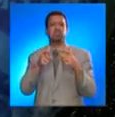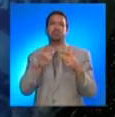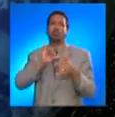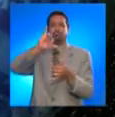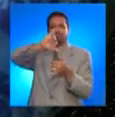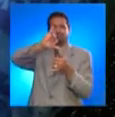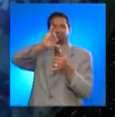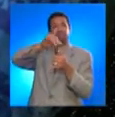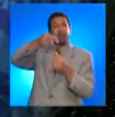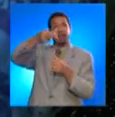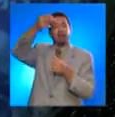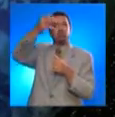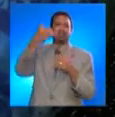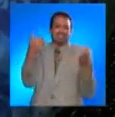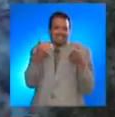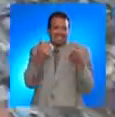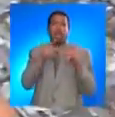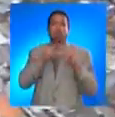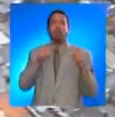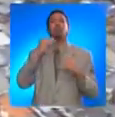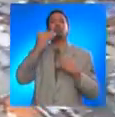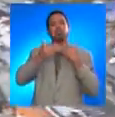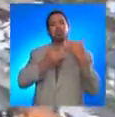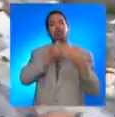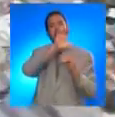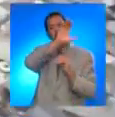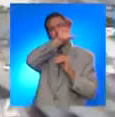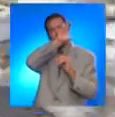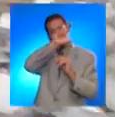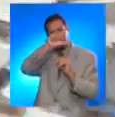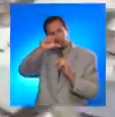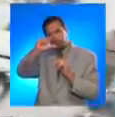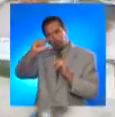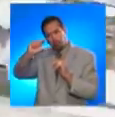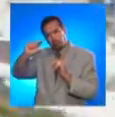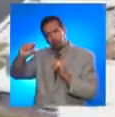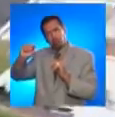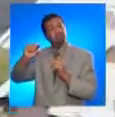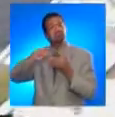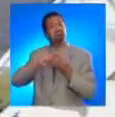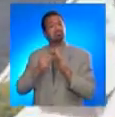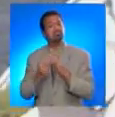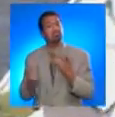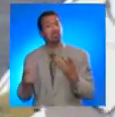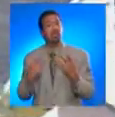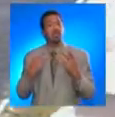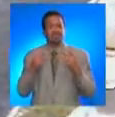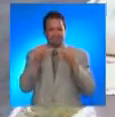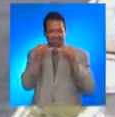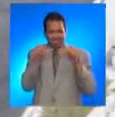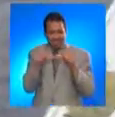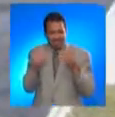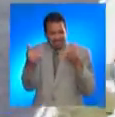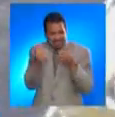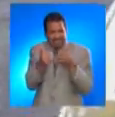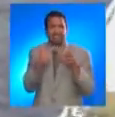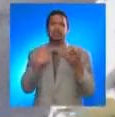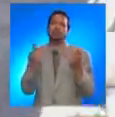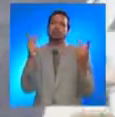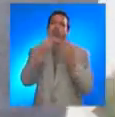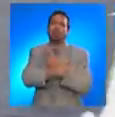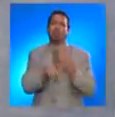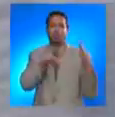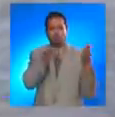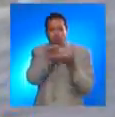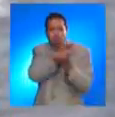to their point of origin, but as they move further away, they become smaller. Therefore, it is most likely for this kind of tsunami to